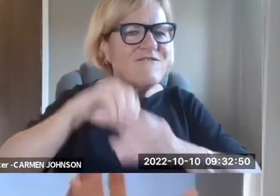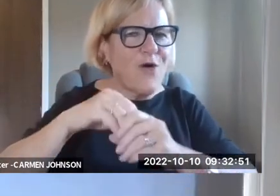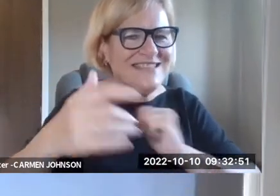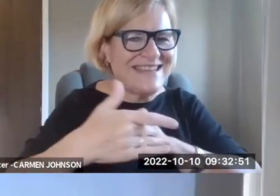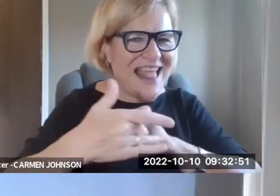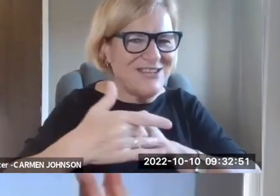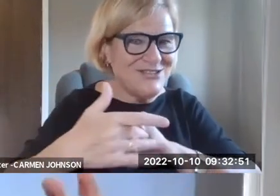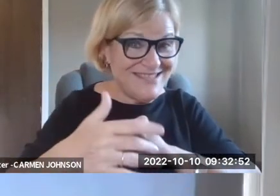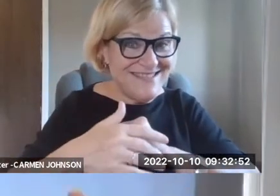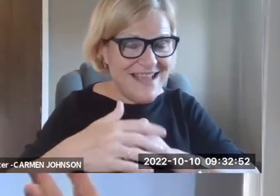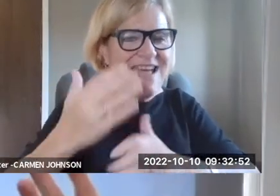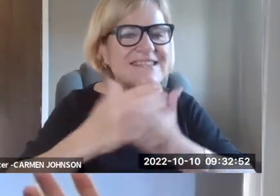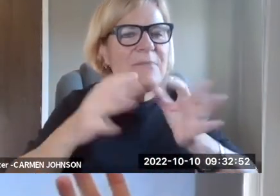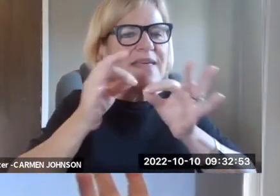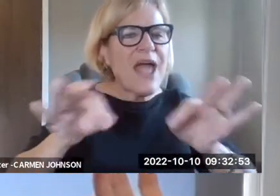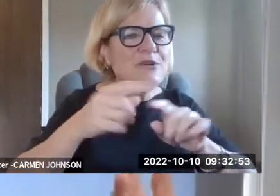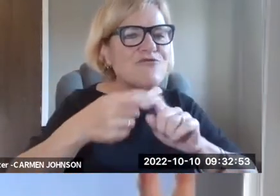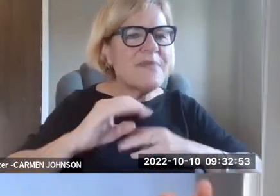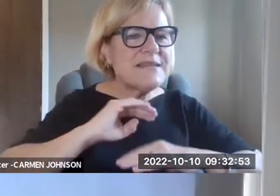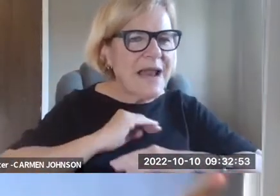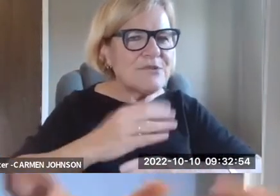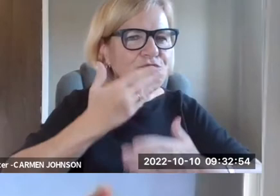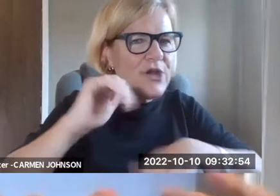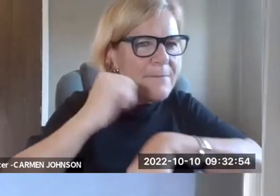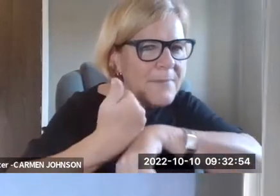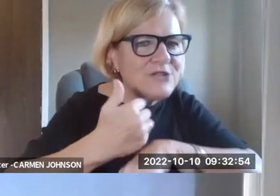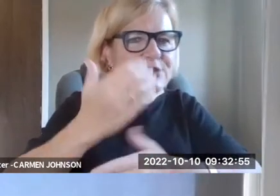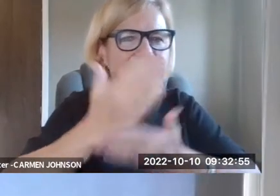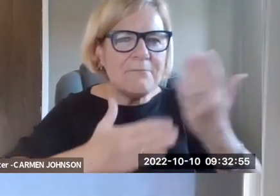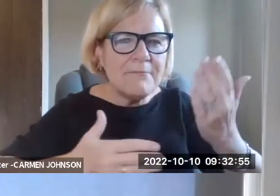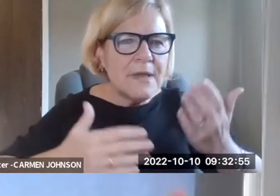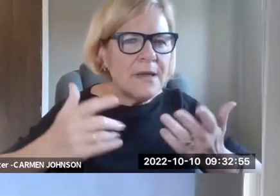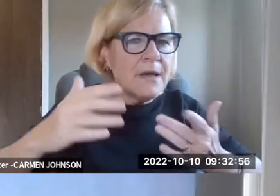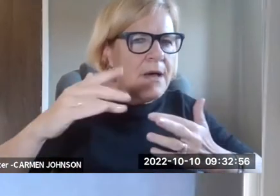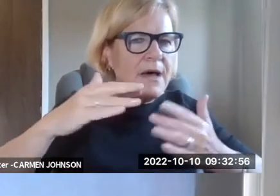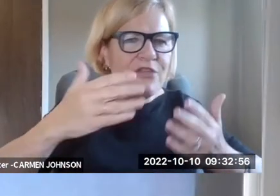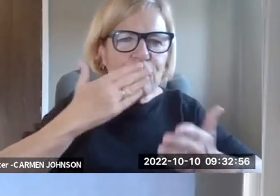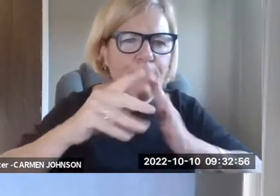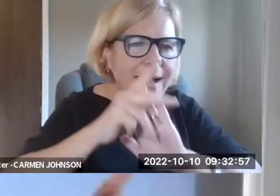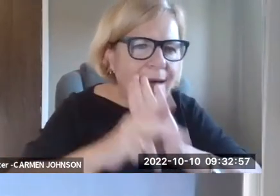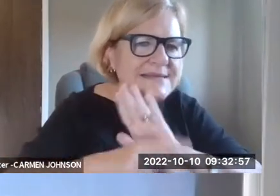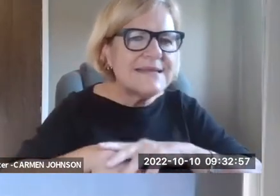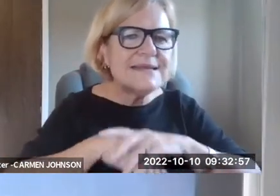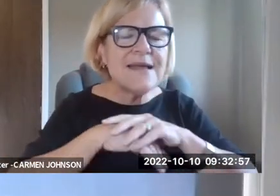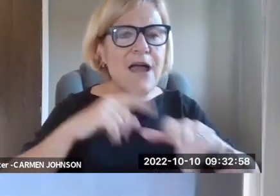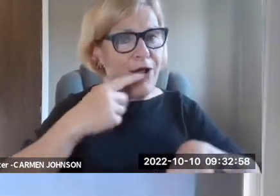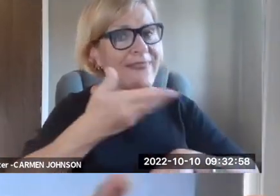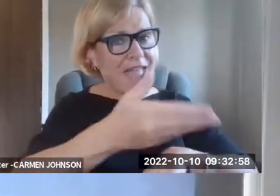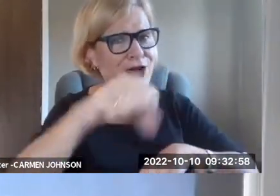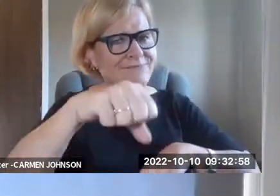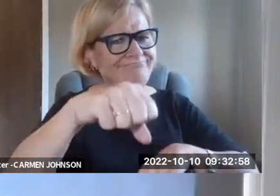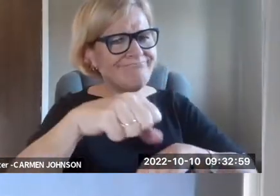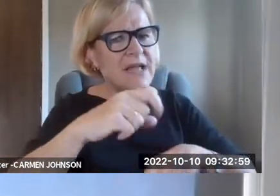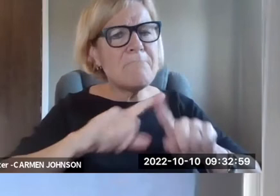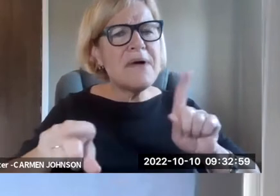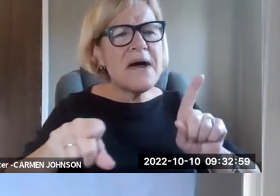it draws from these earlier settlements, but, but evolves the technology. So some of the, the good language from the settlement, some of the